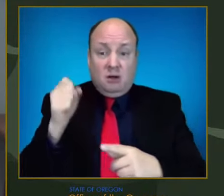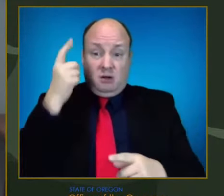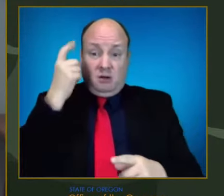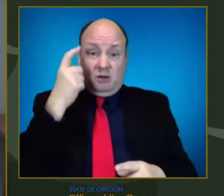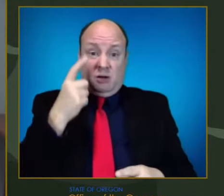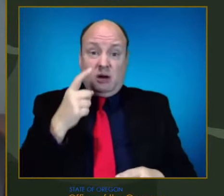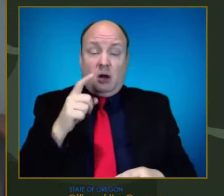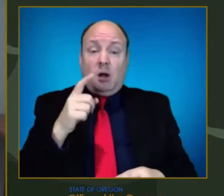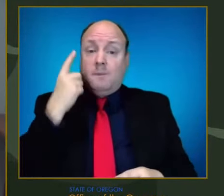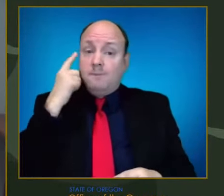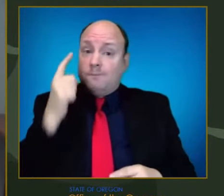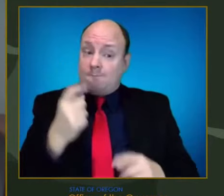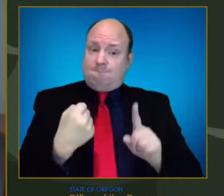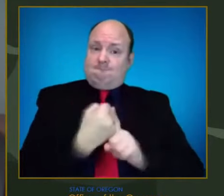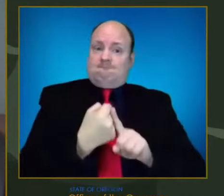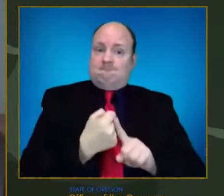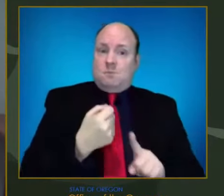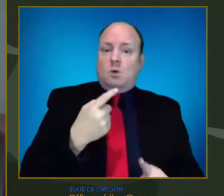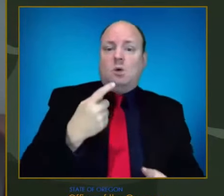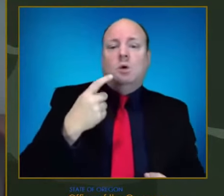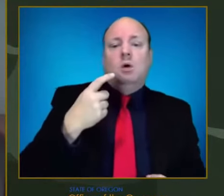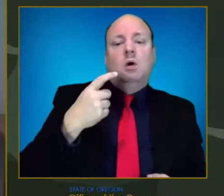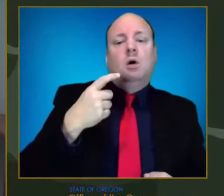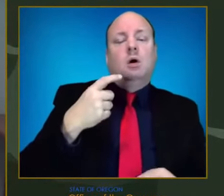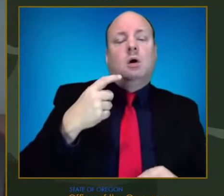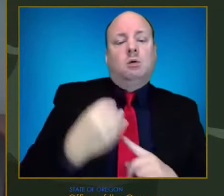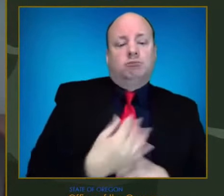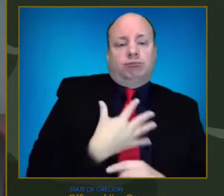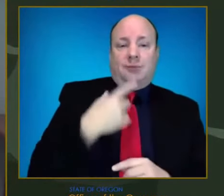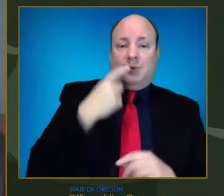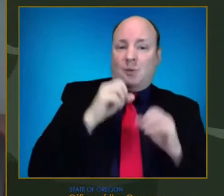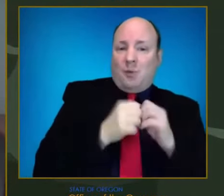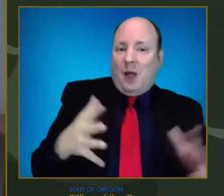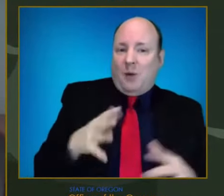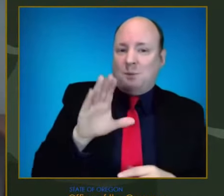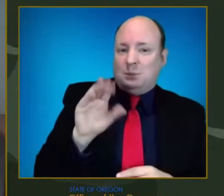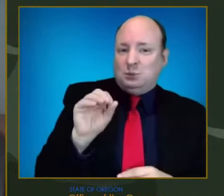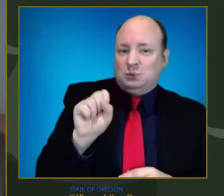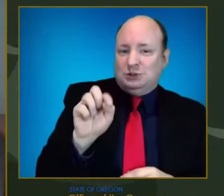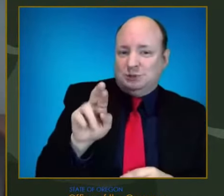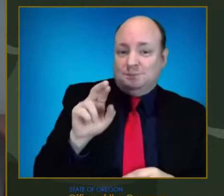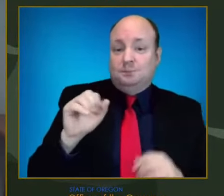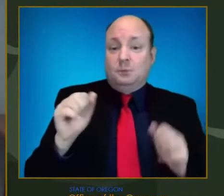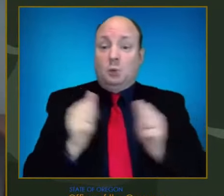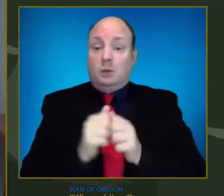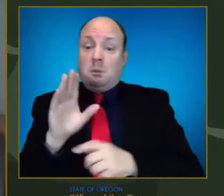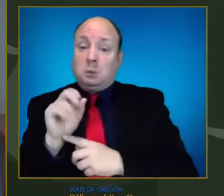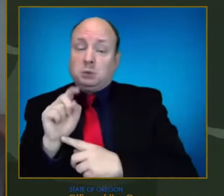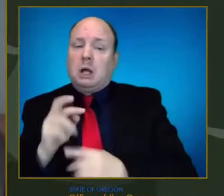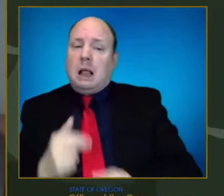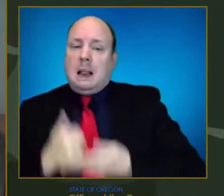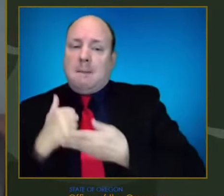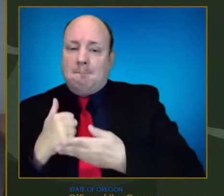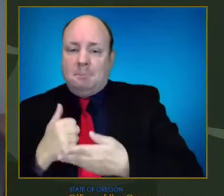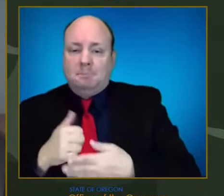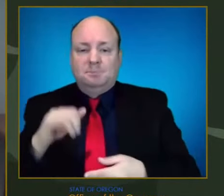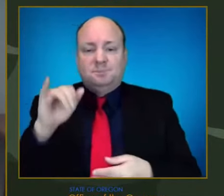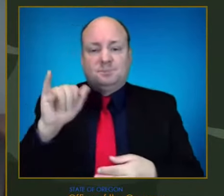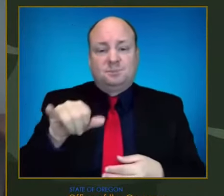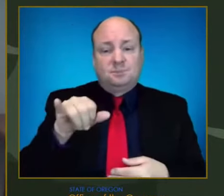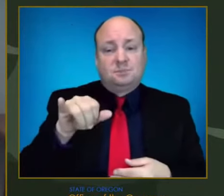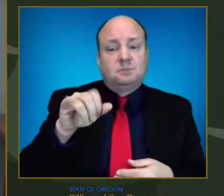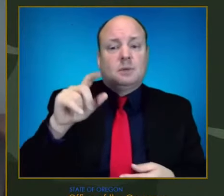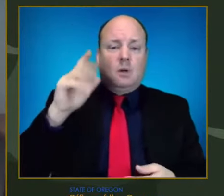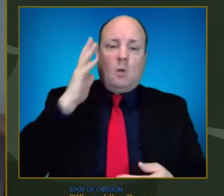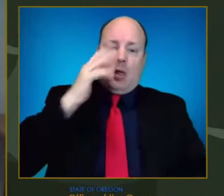that fully vaccinated and especially boosted people are much less likely to develop severe disease. I'm